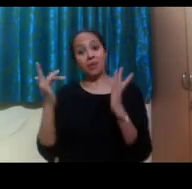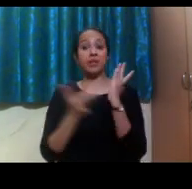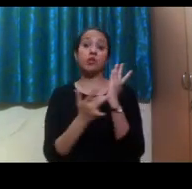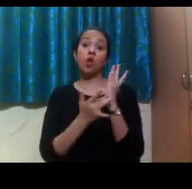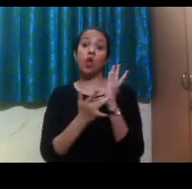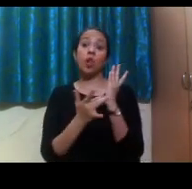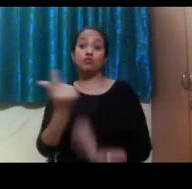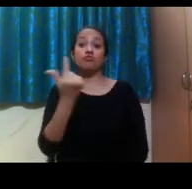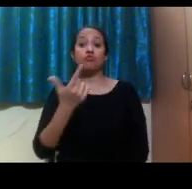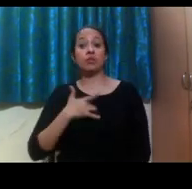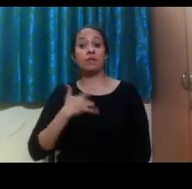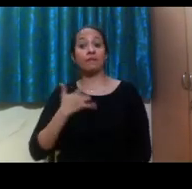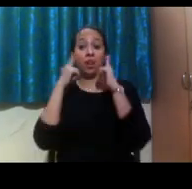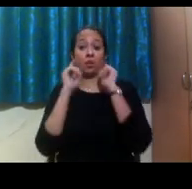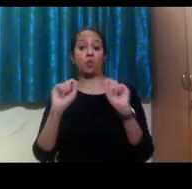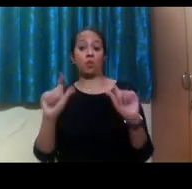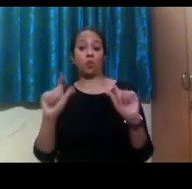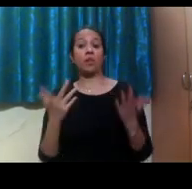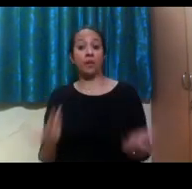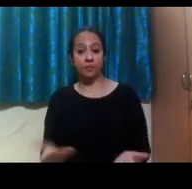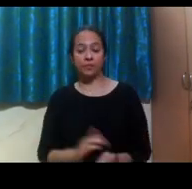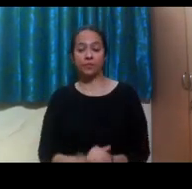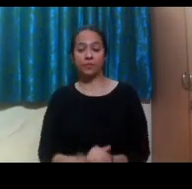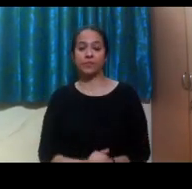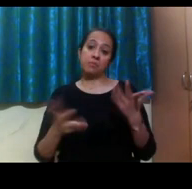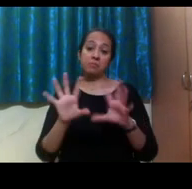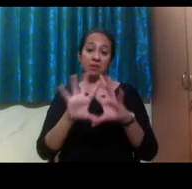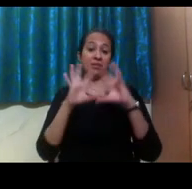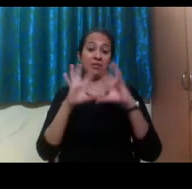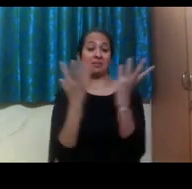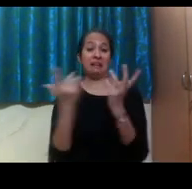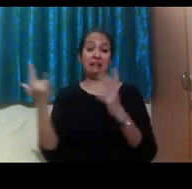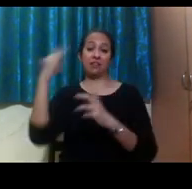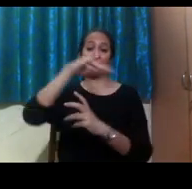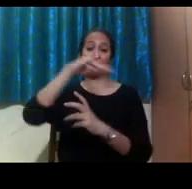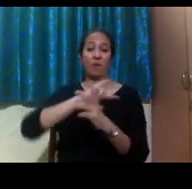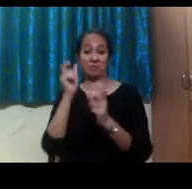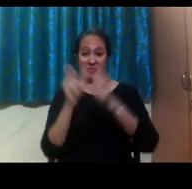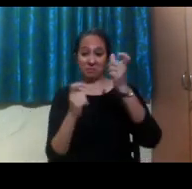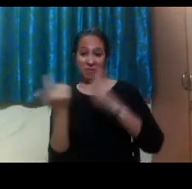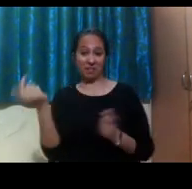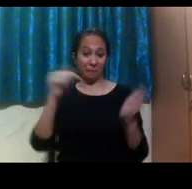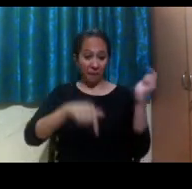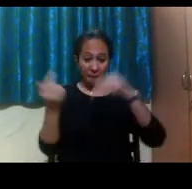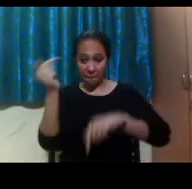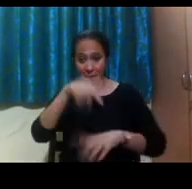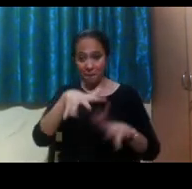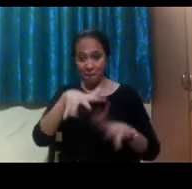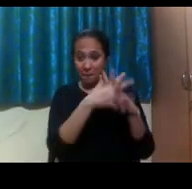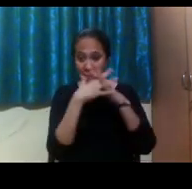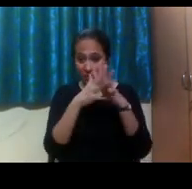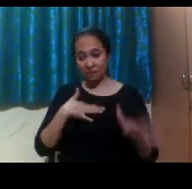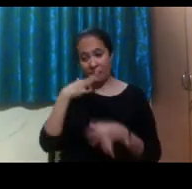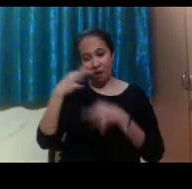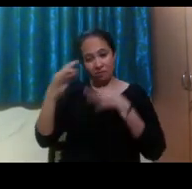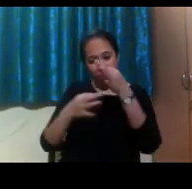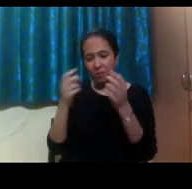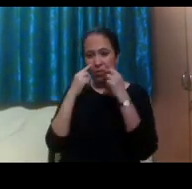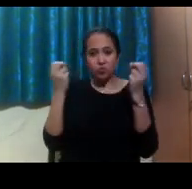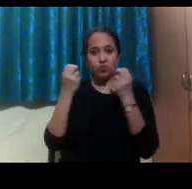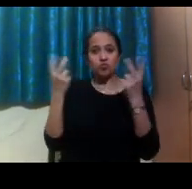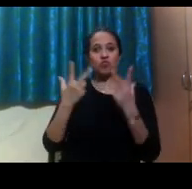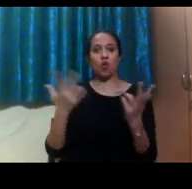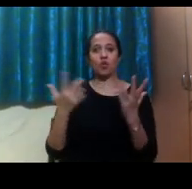so one thing that we've kind of noticed from any international students coming to here at Missouri State is that they're pleasantly surprised about how much